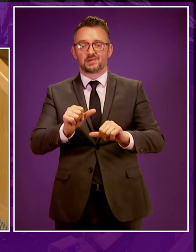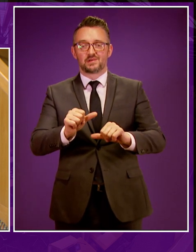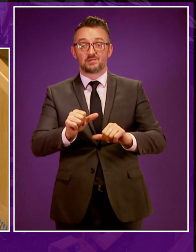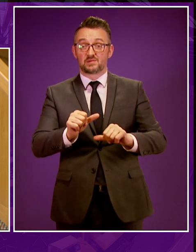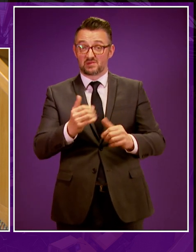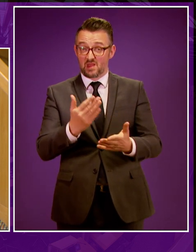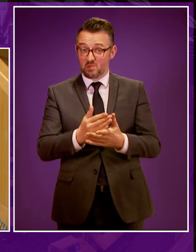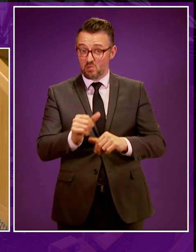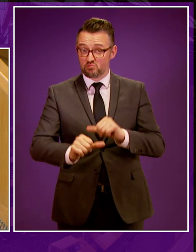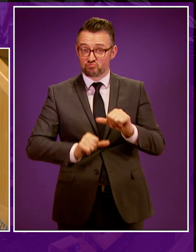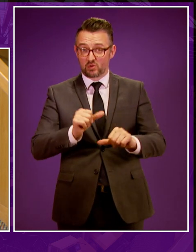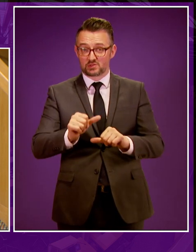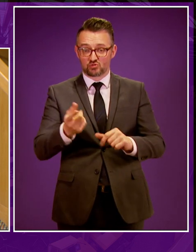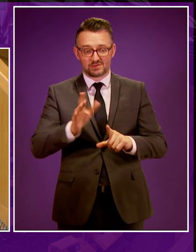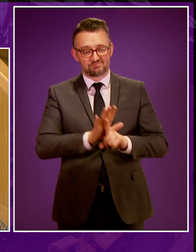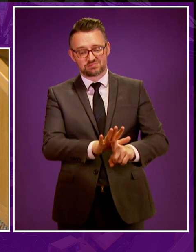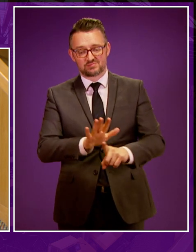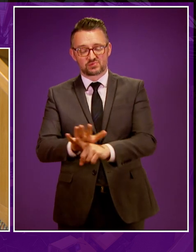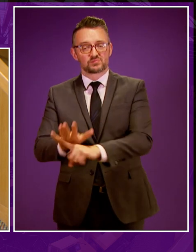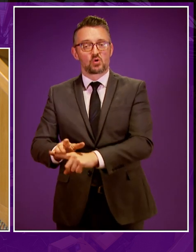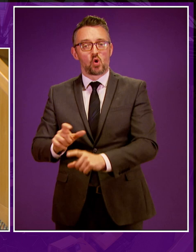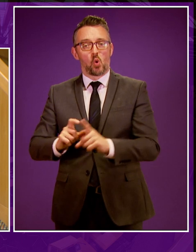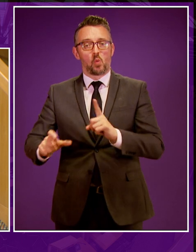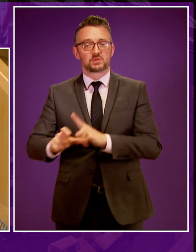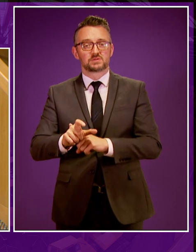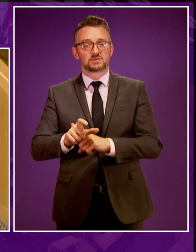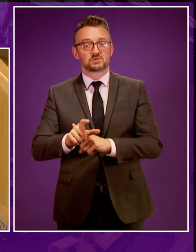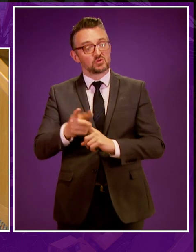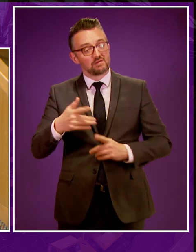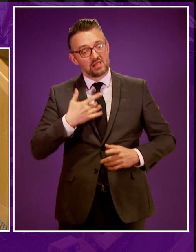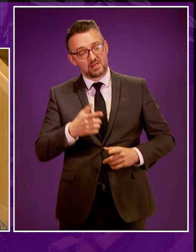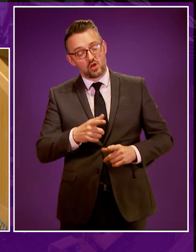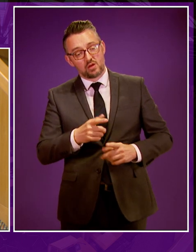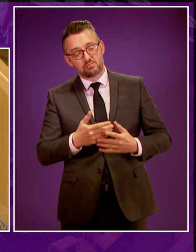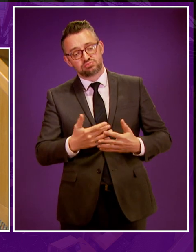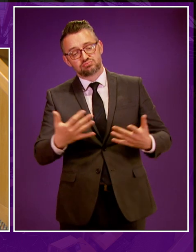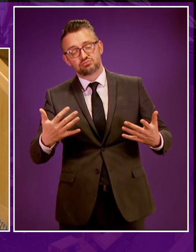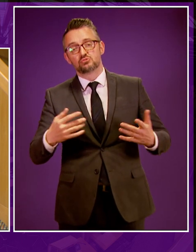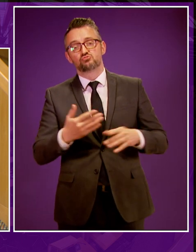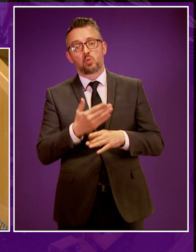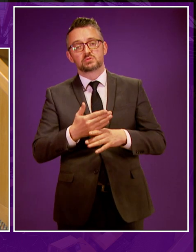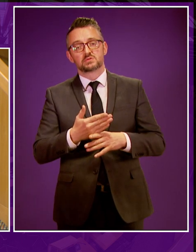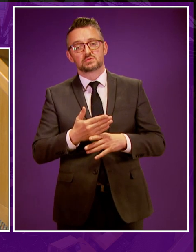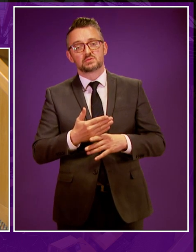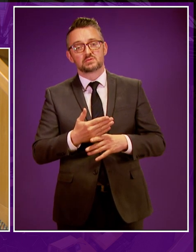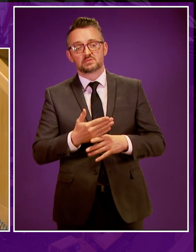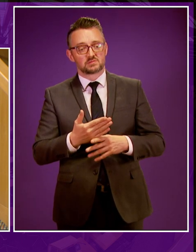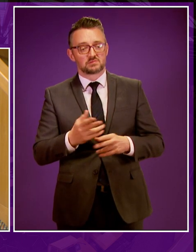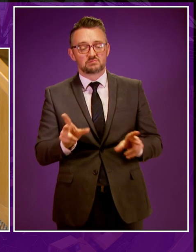But is it progress to deny these communities a chance? Is it progress to stop thousands of jobs being created?